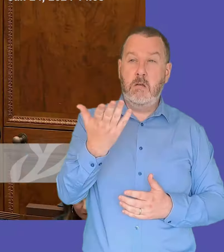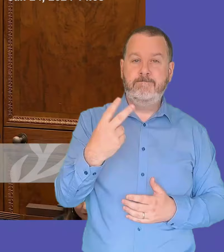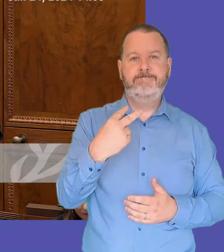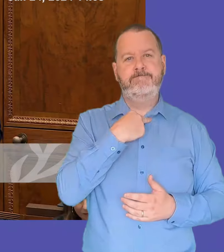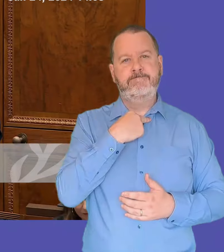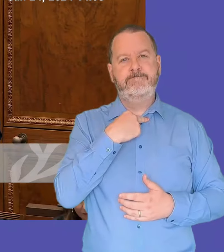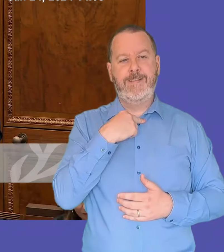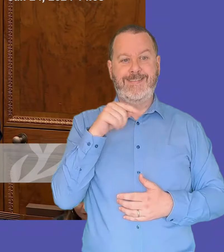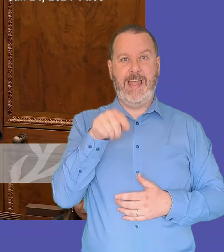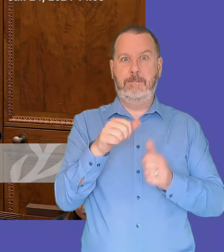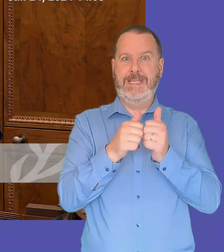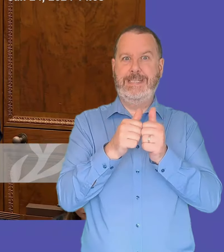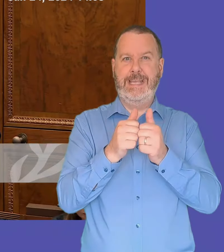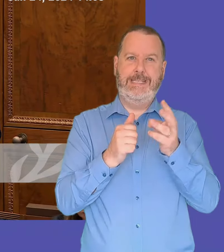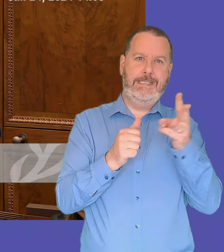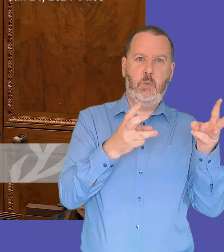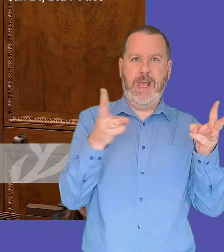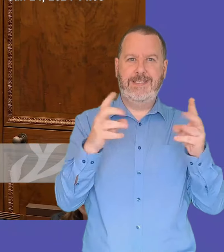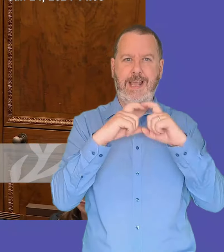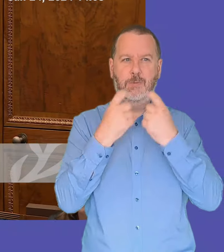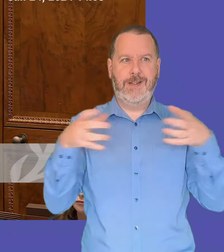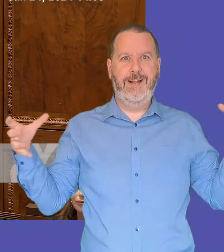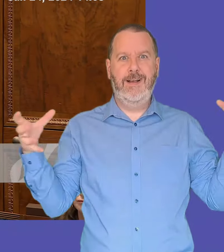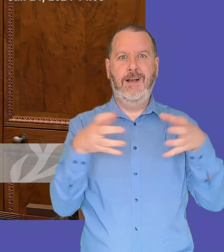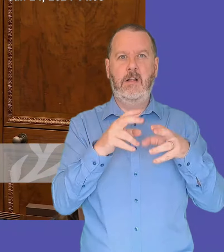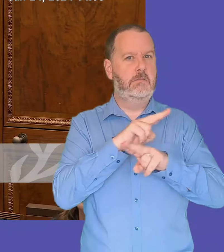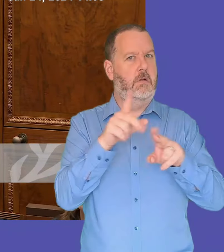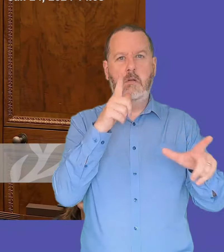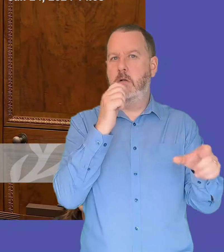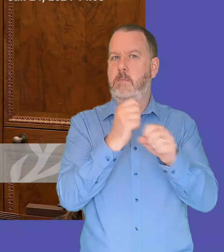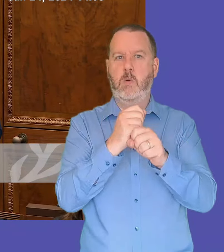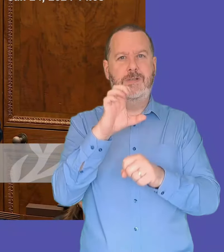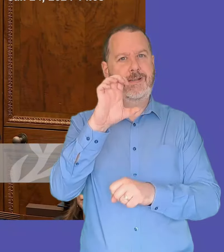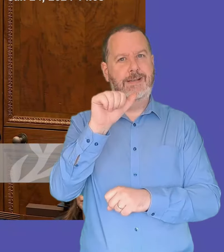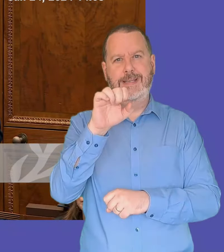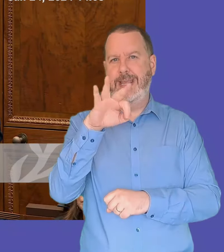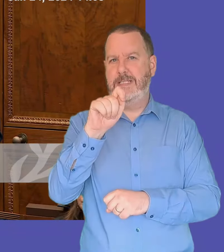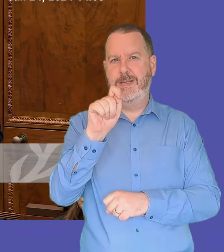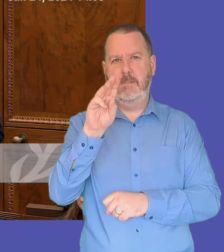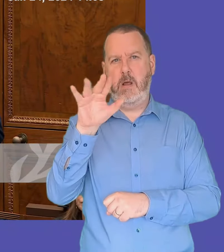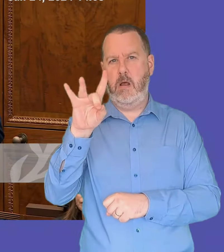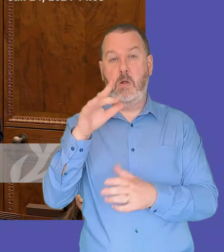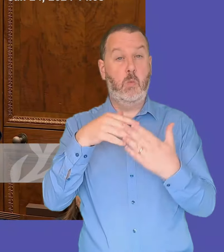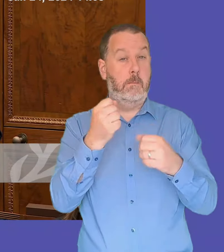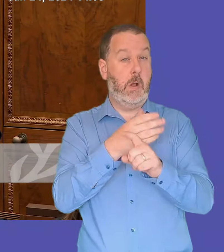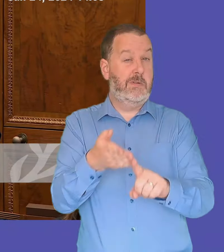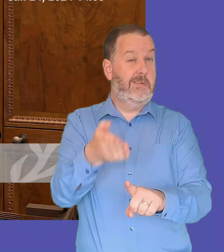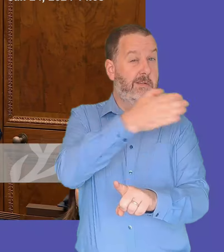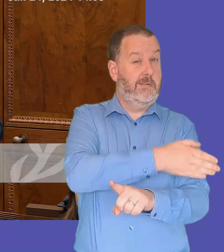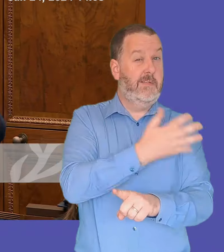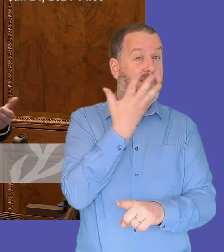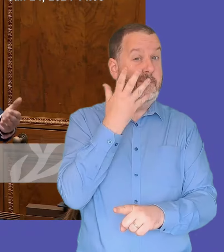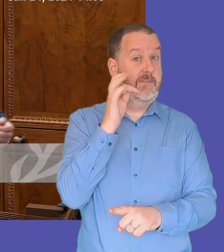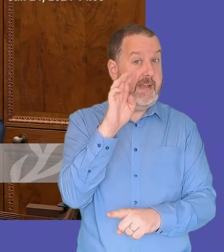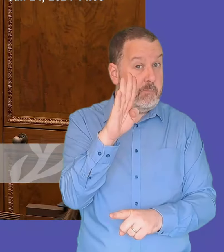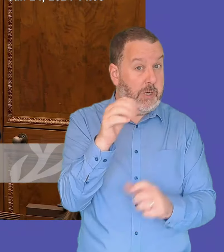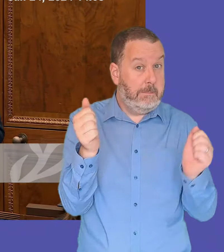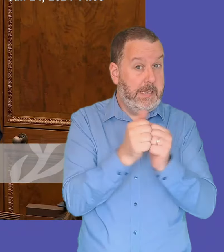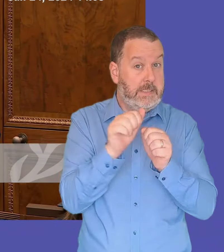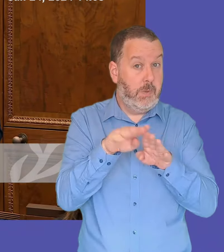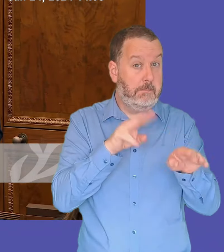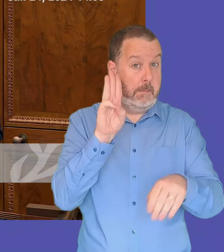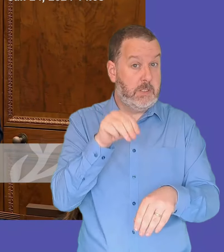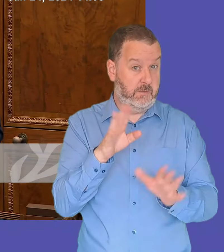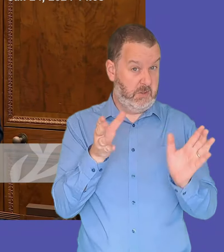wasn't raised at that opportunity i wonder if it was raised at an earlier meeting on the 5th of february with the prime minister however we do